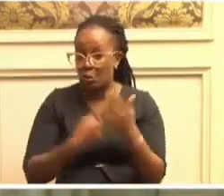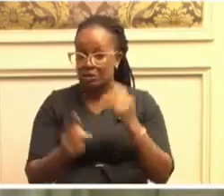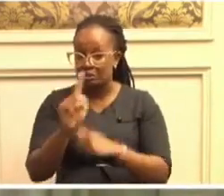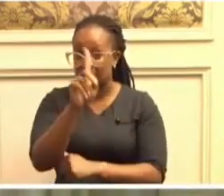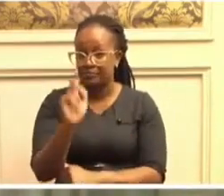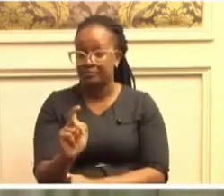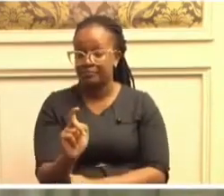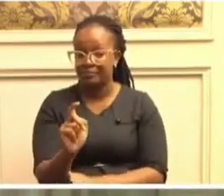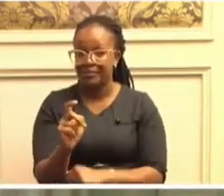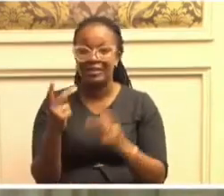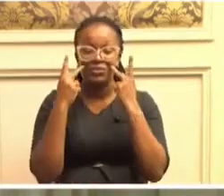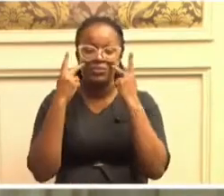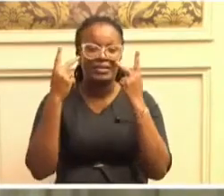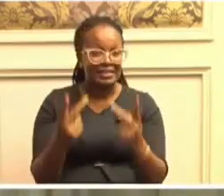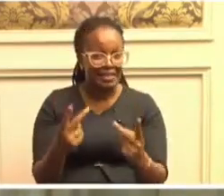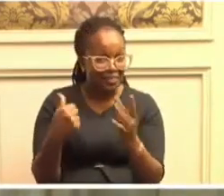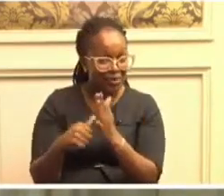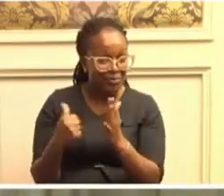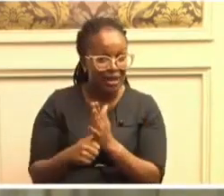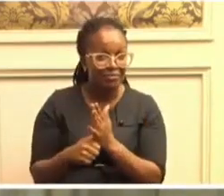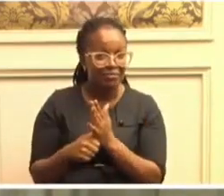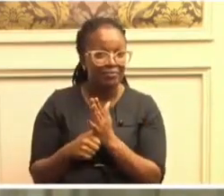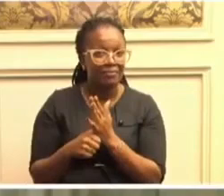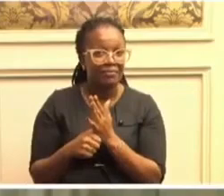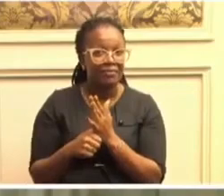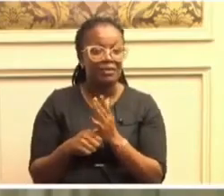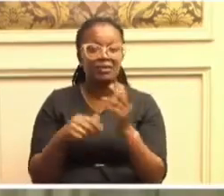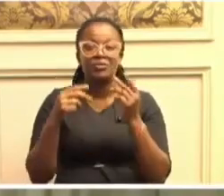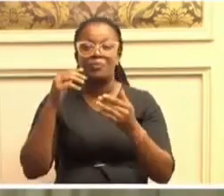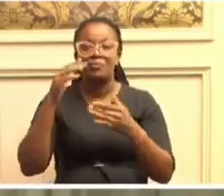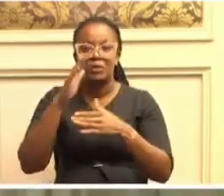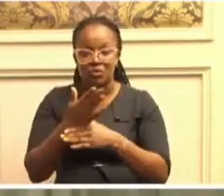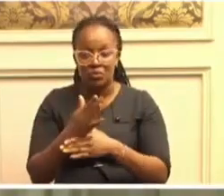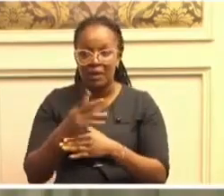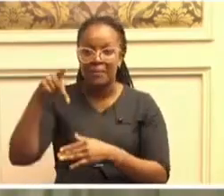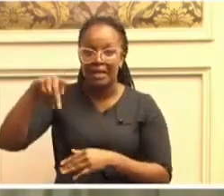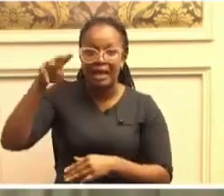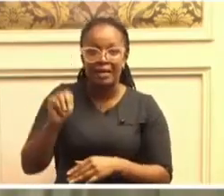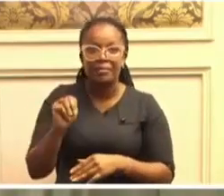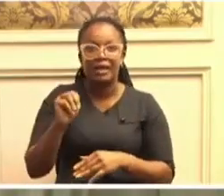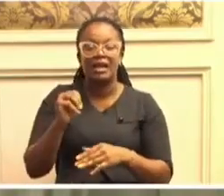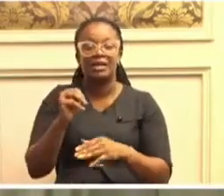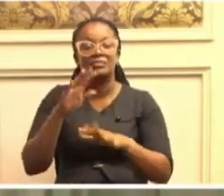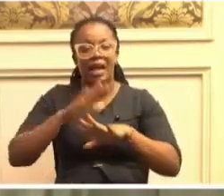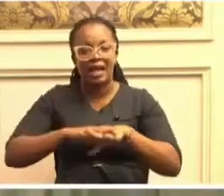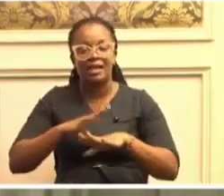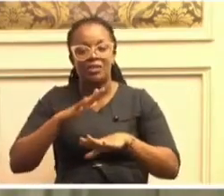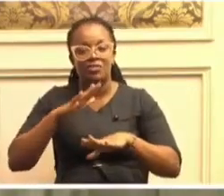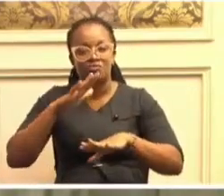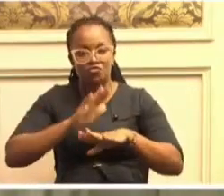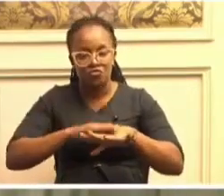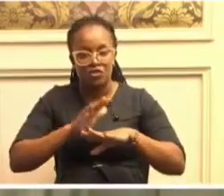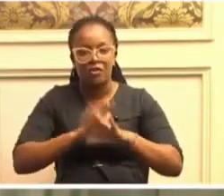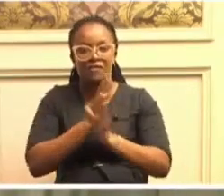Did you see the bickering between the prime minister and my very good friend, the former vice president?